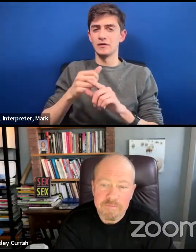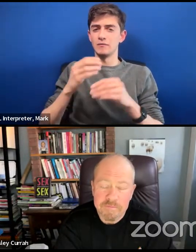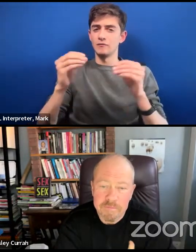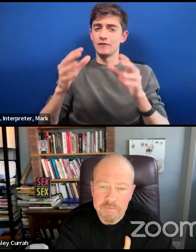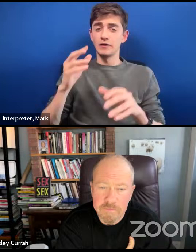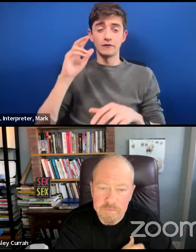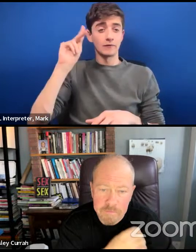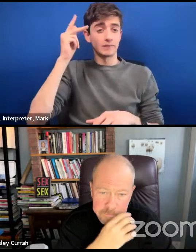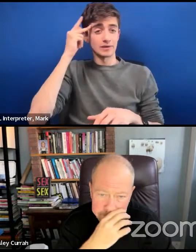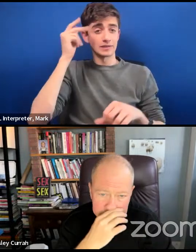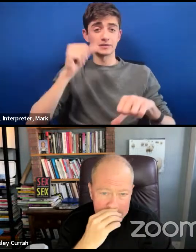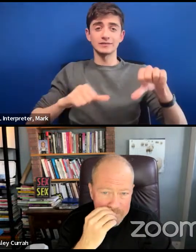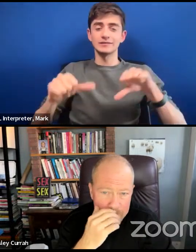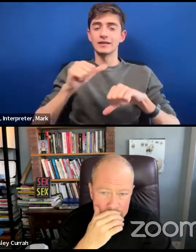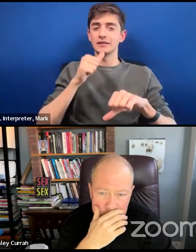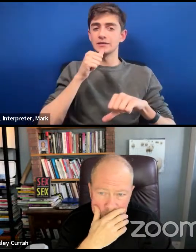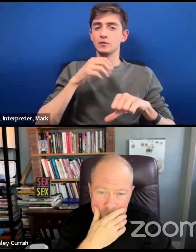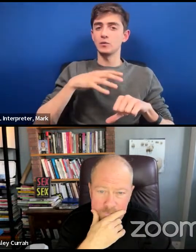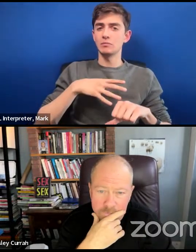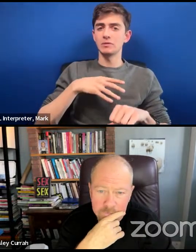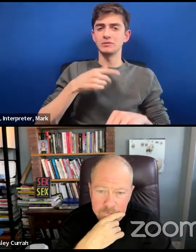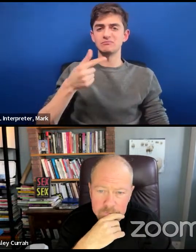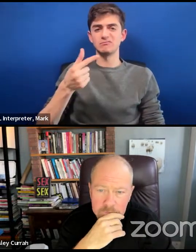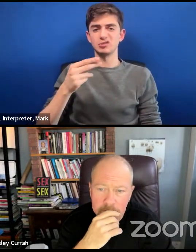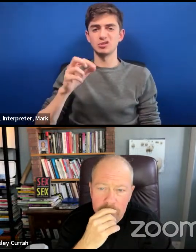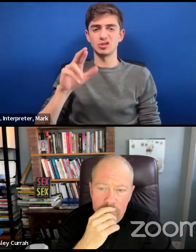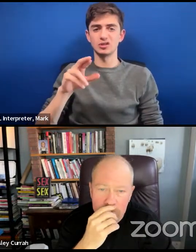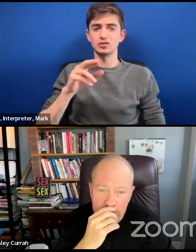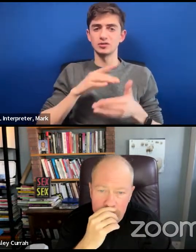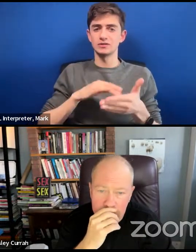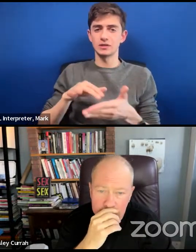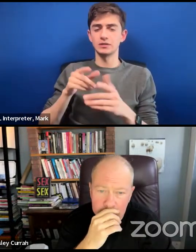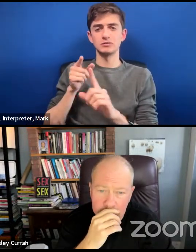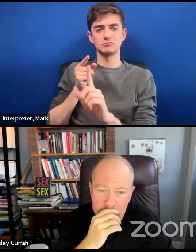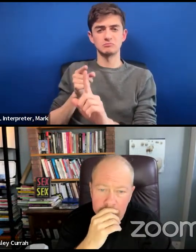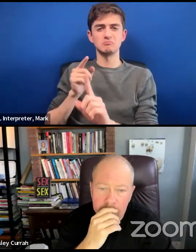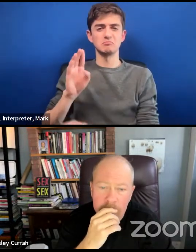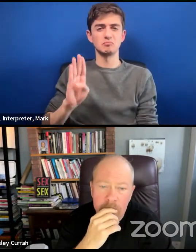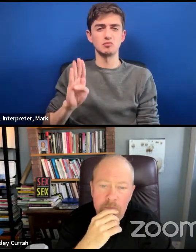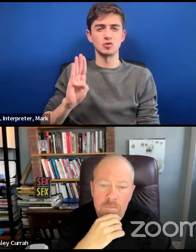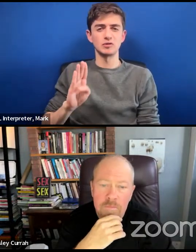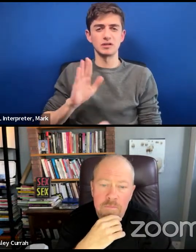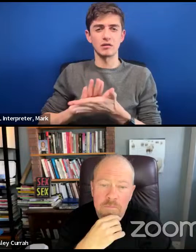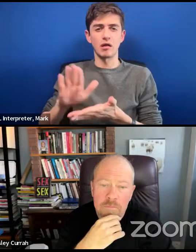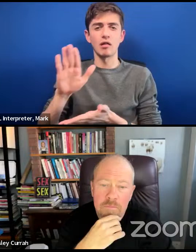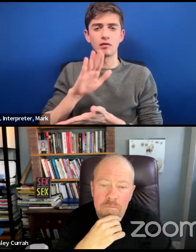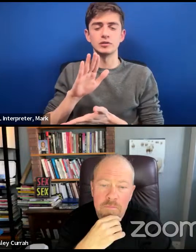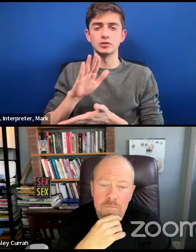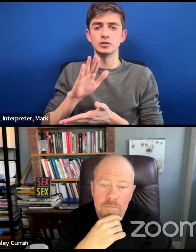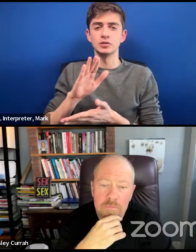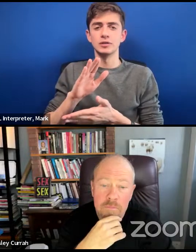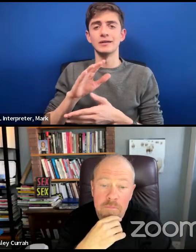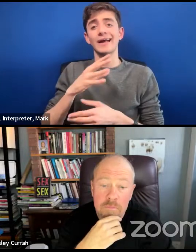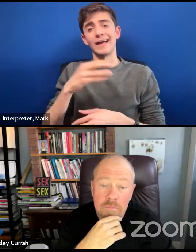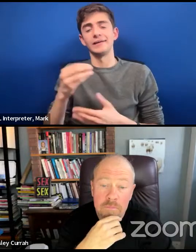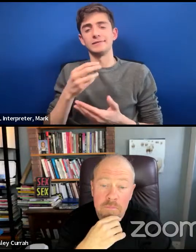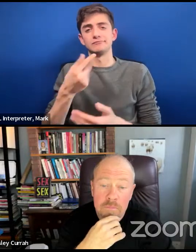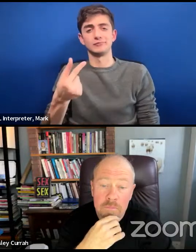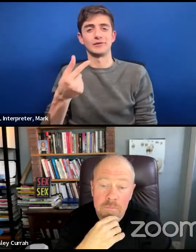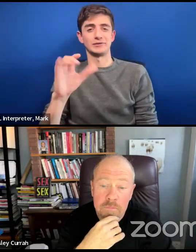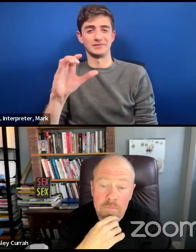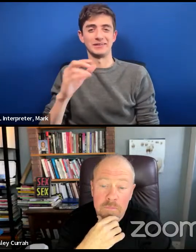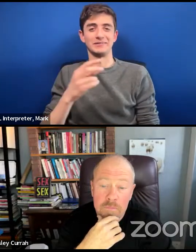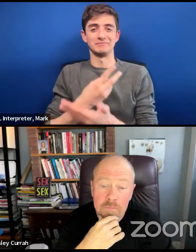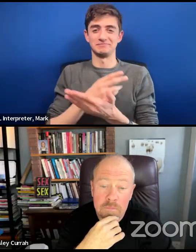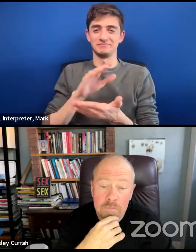has written widely on transgender issues, including on topics such as discrimination, sex reclassification, and